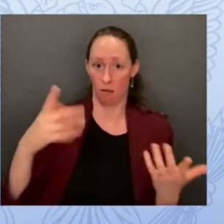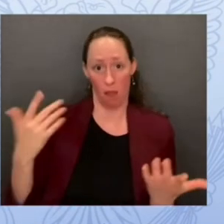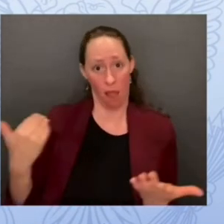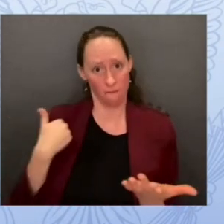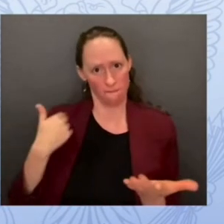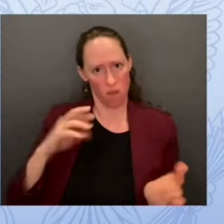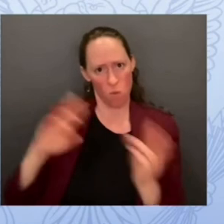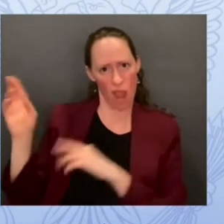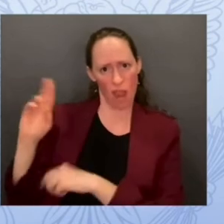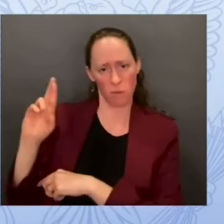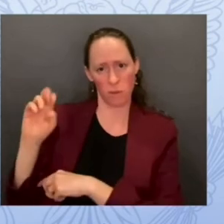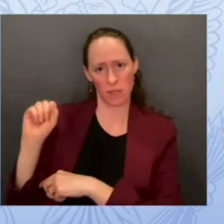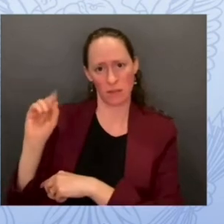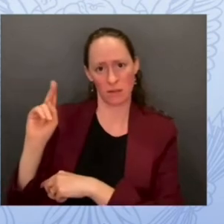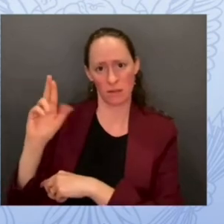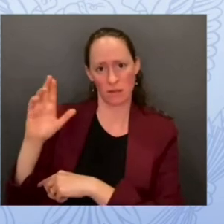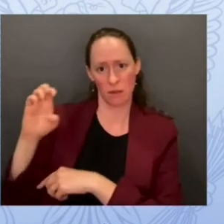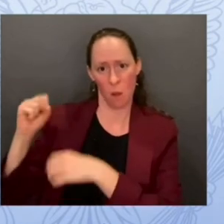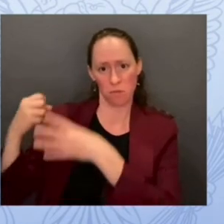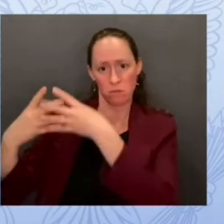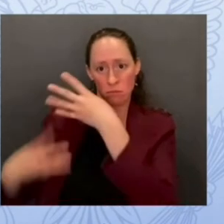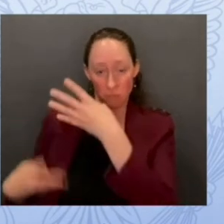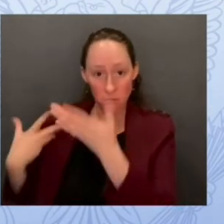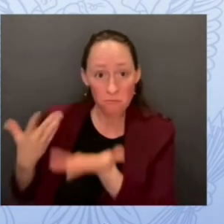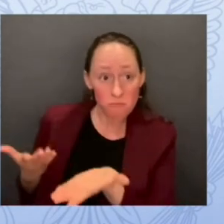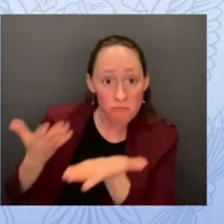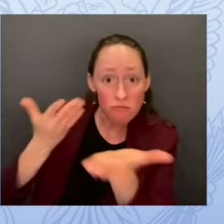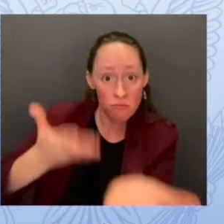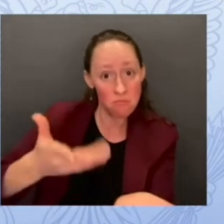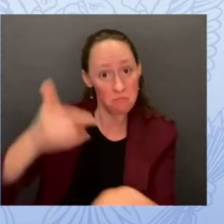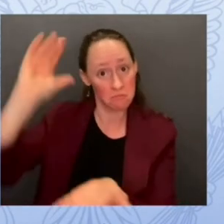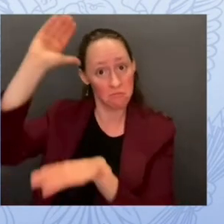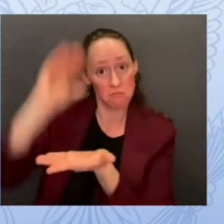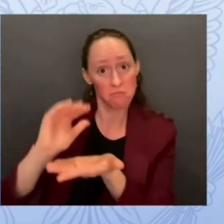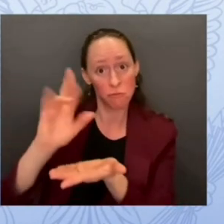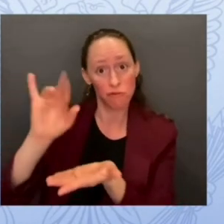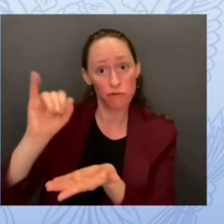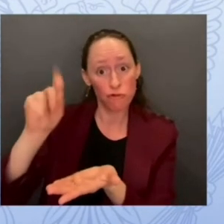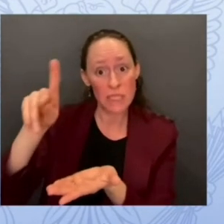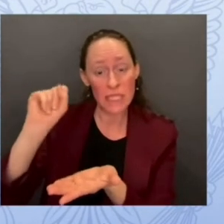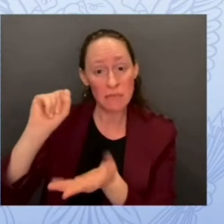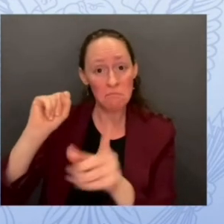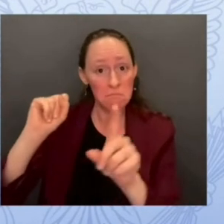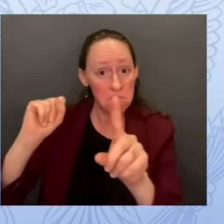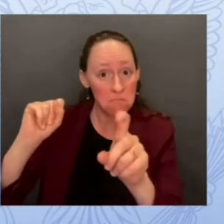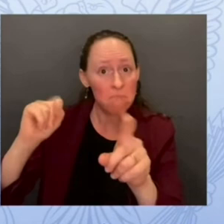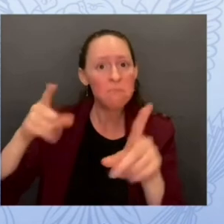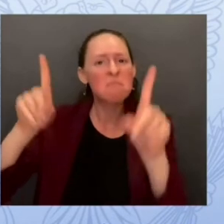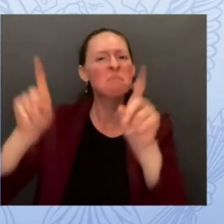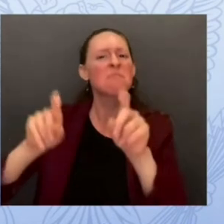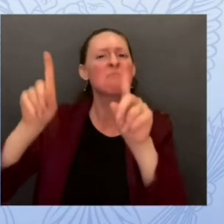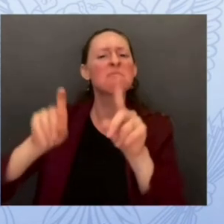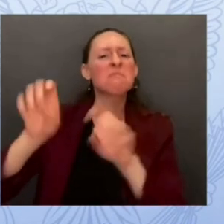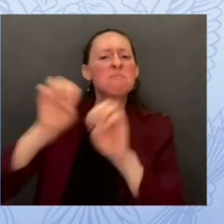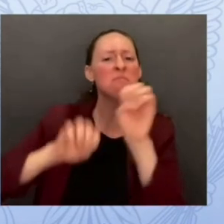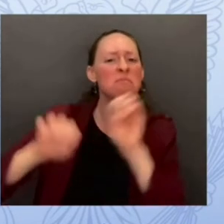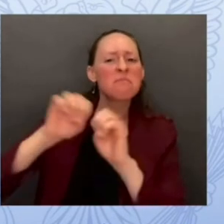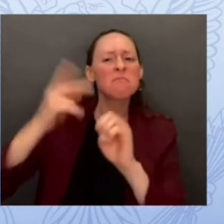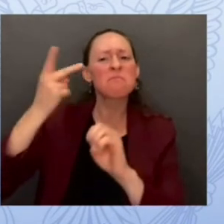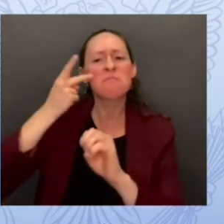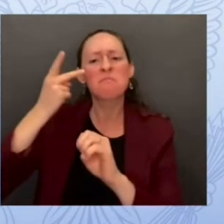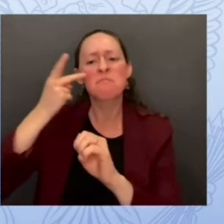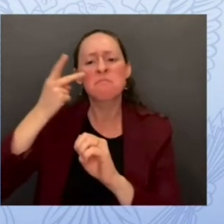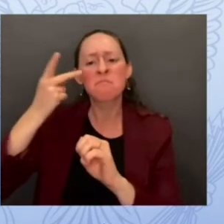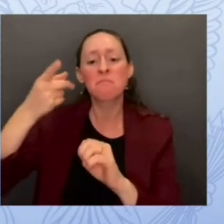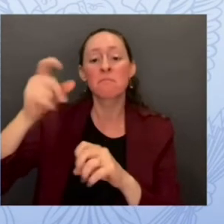a central theme that we plan on exploring the pilot program is how to complement the work of our partners at cisa and the department of education with greater